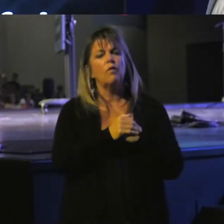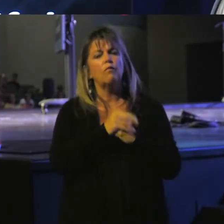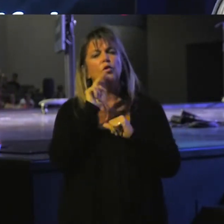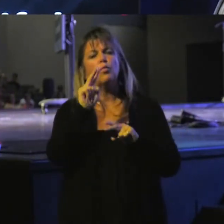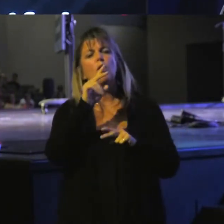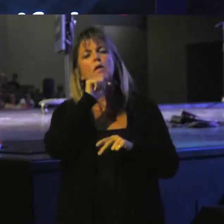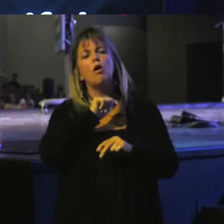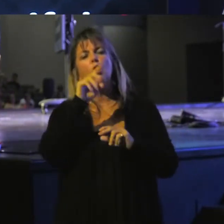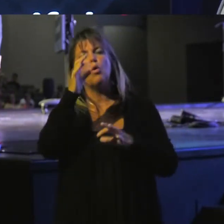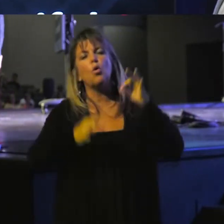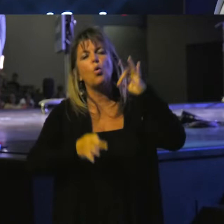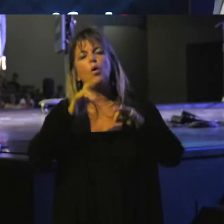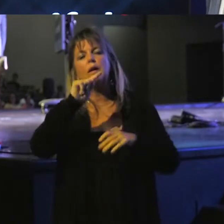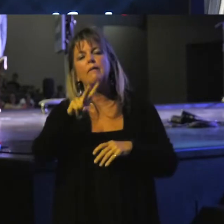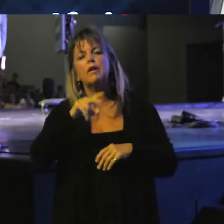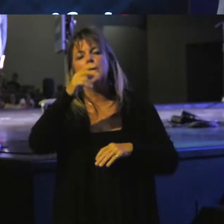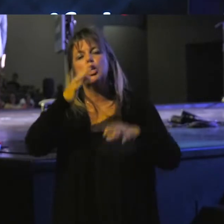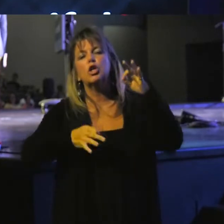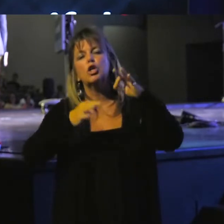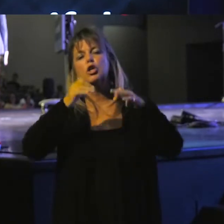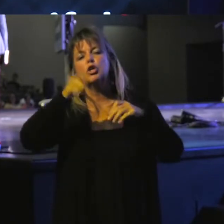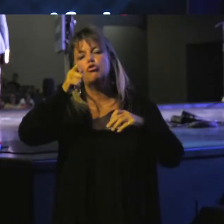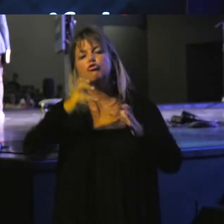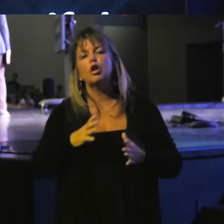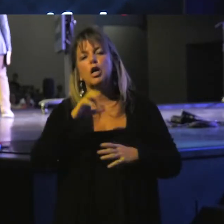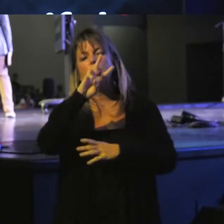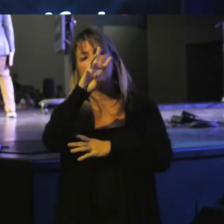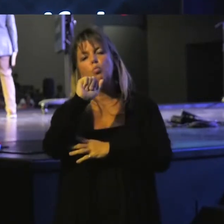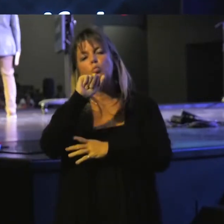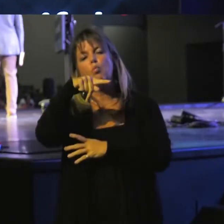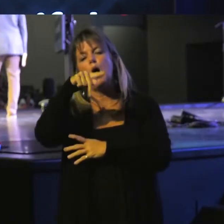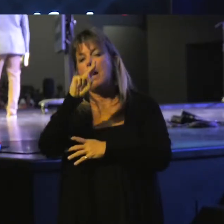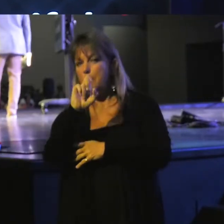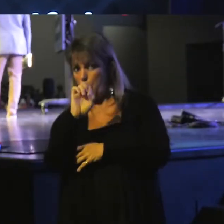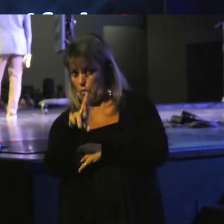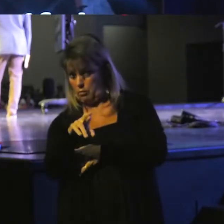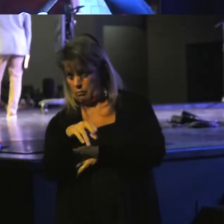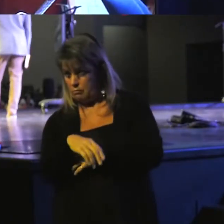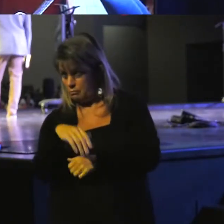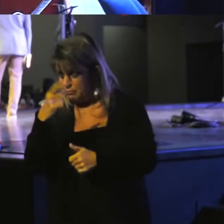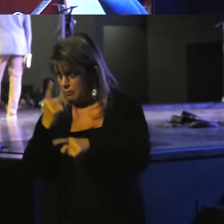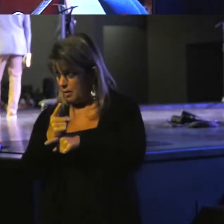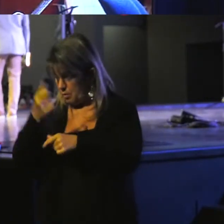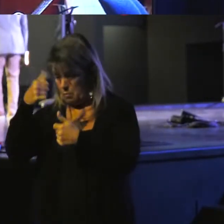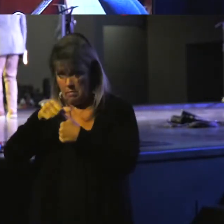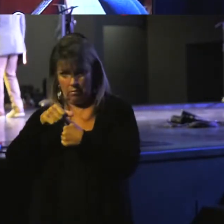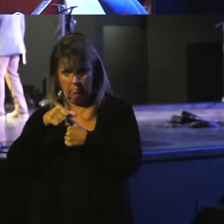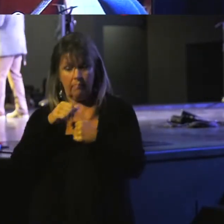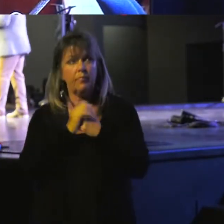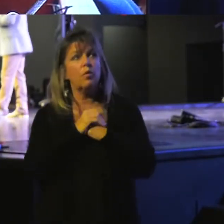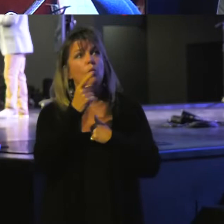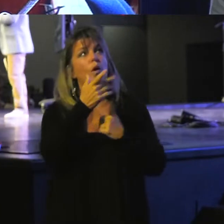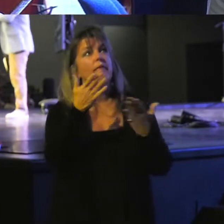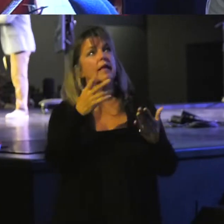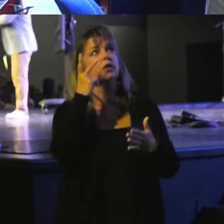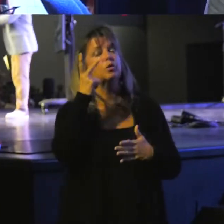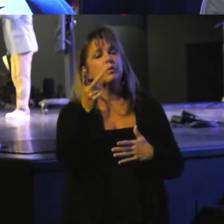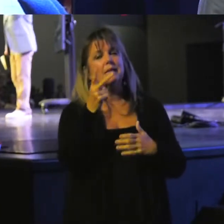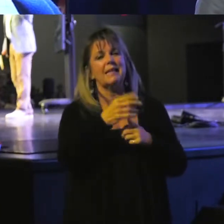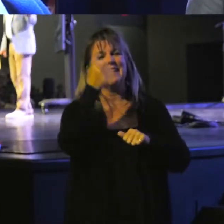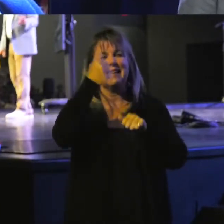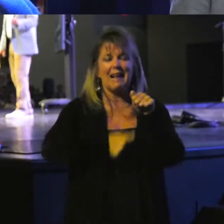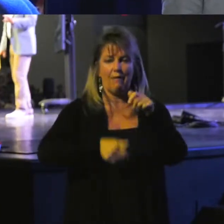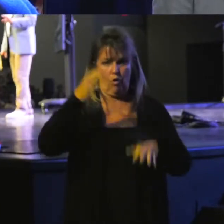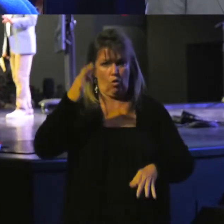TV shows? Anybody remember Judge Wapner? Come on now, right? One of the things you see in